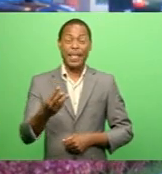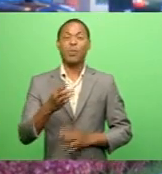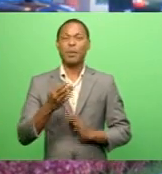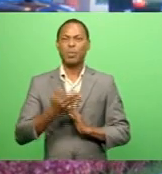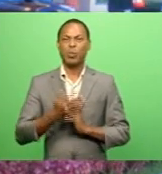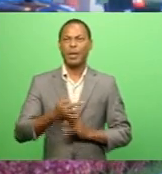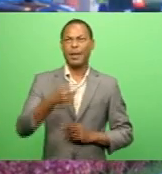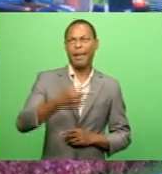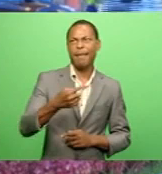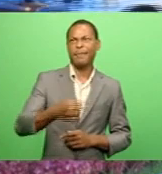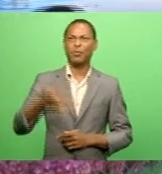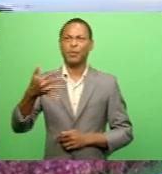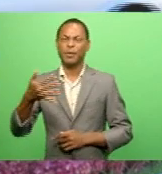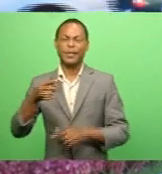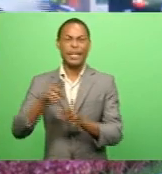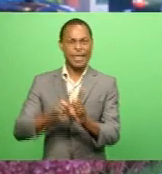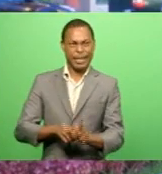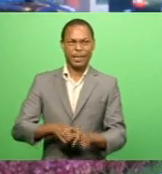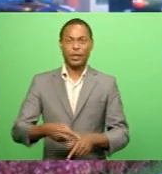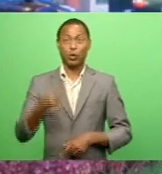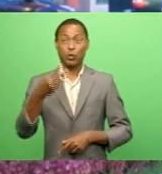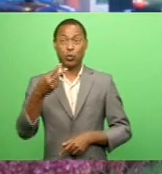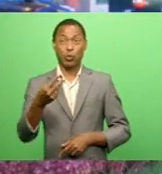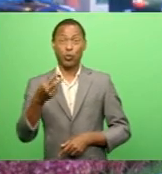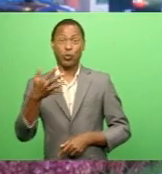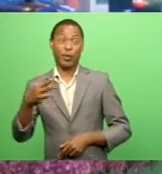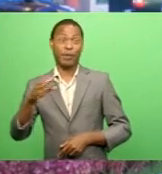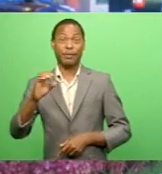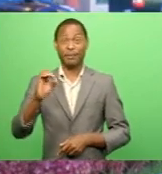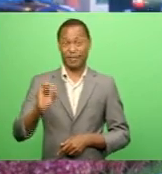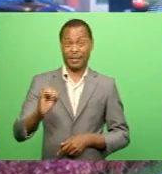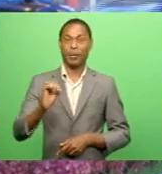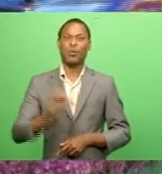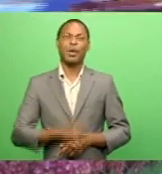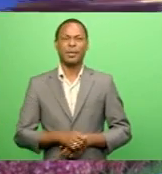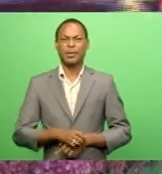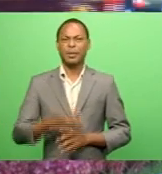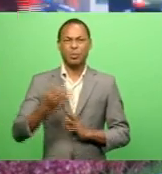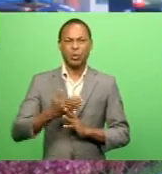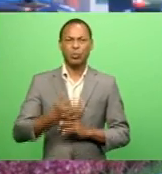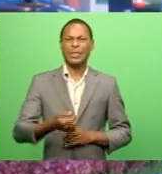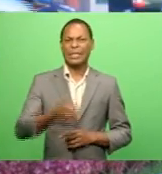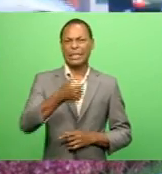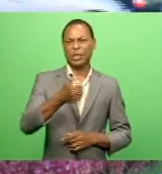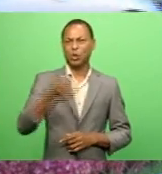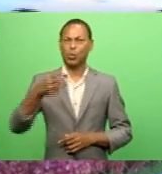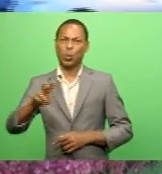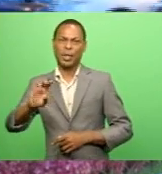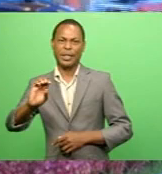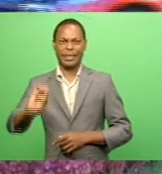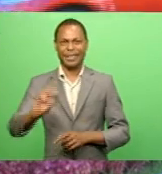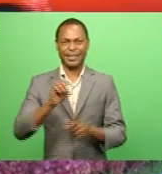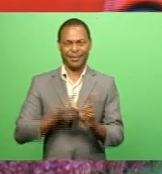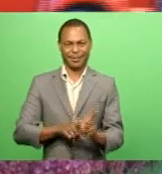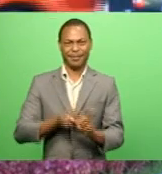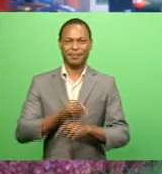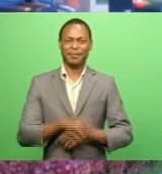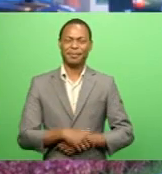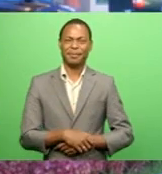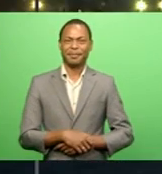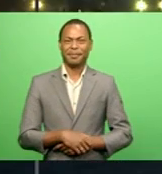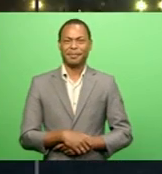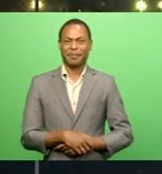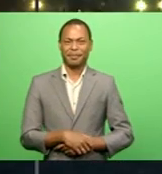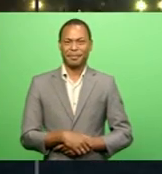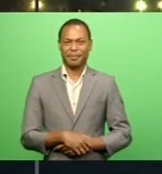of 11 to 15 years And 251 were between the ages of 16 to 20 Pranita Prakash, FBC